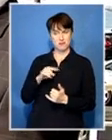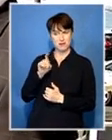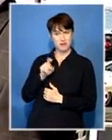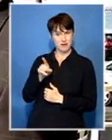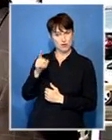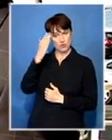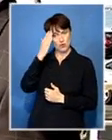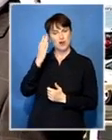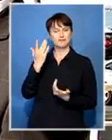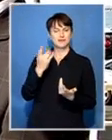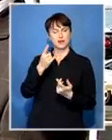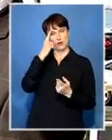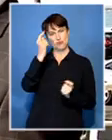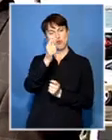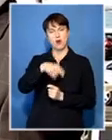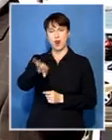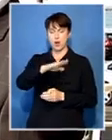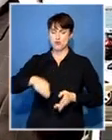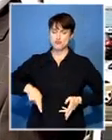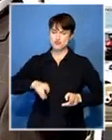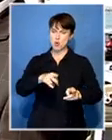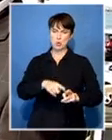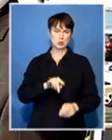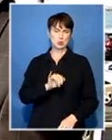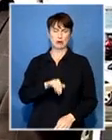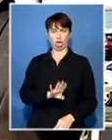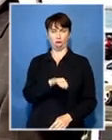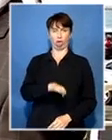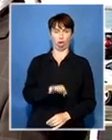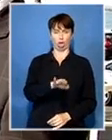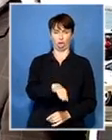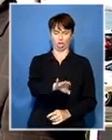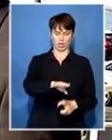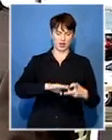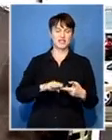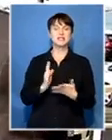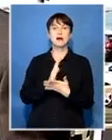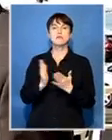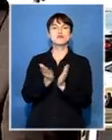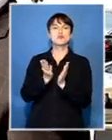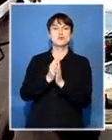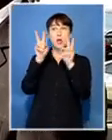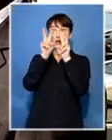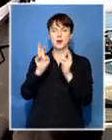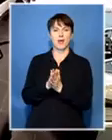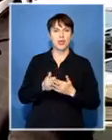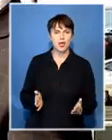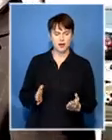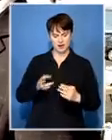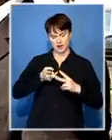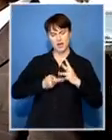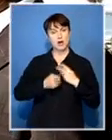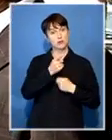areas where they the roads are very bad sometimes there's no electricity in schools that are being used how are they how have you prepared for that